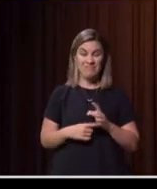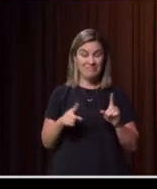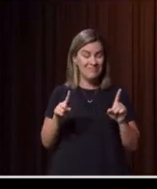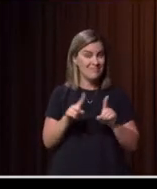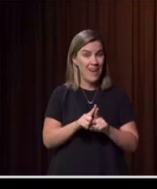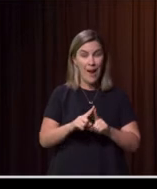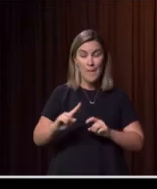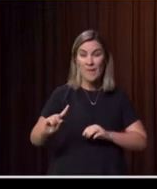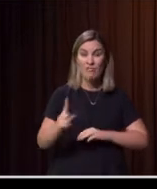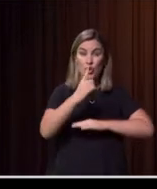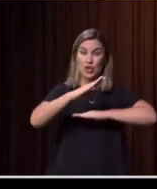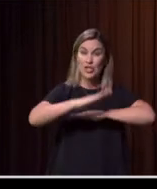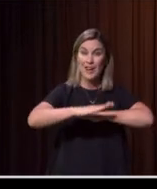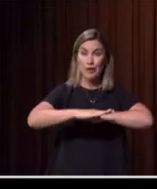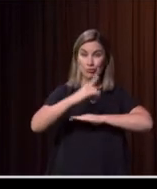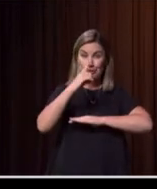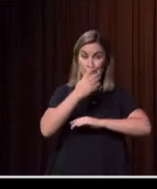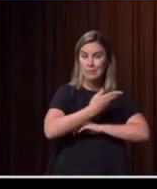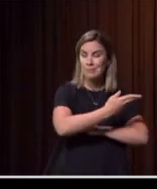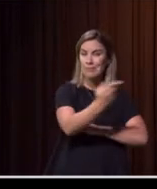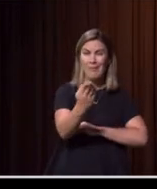done for years,